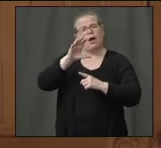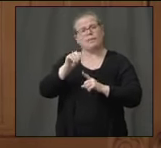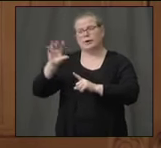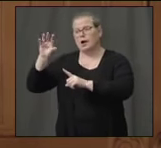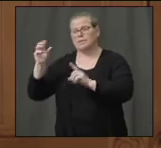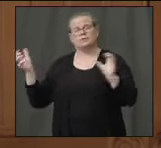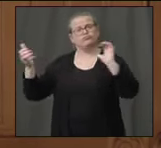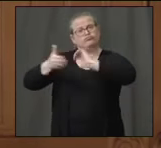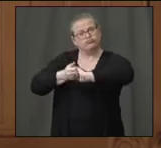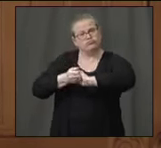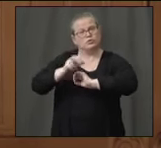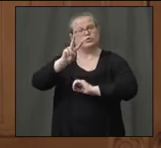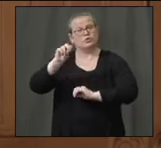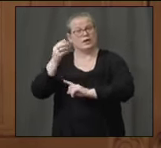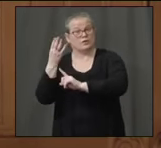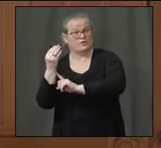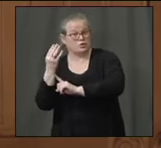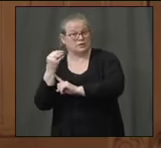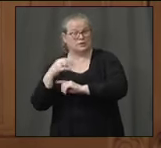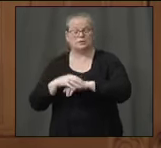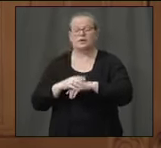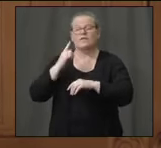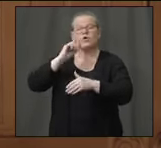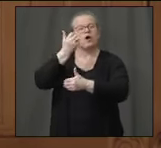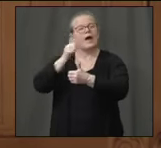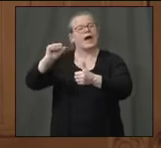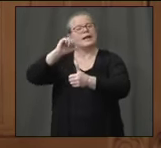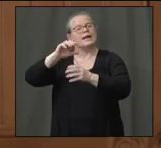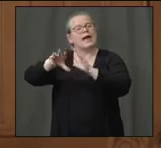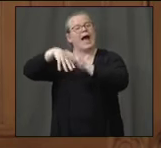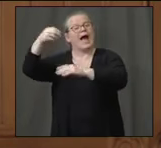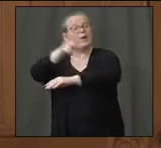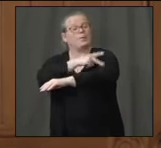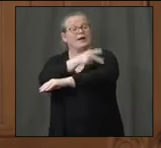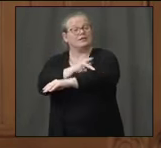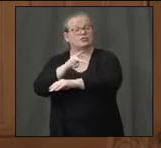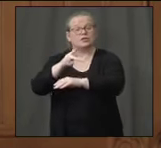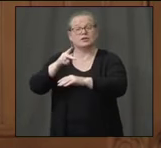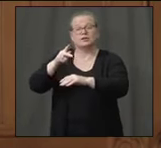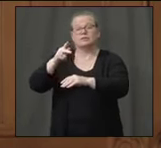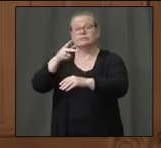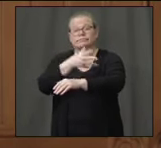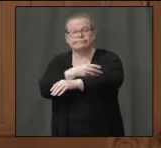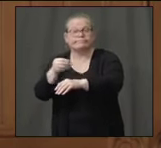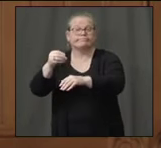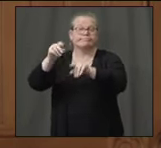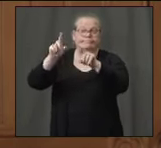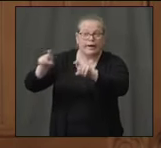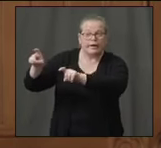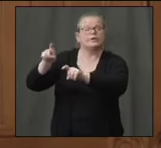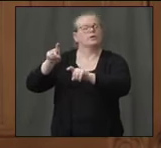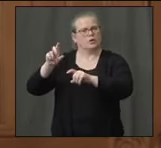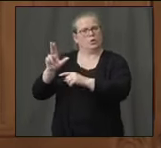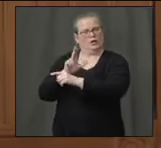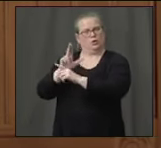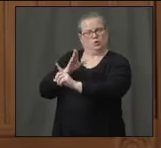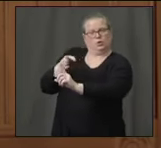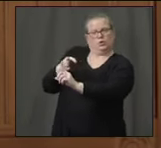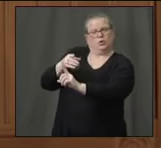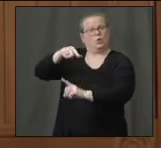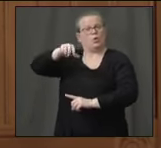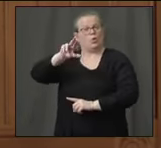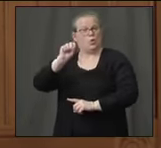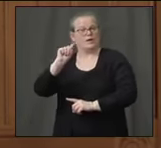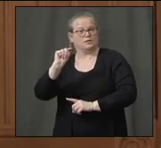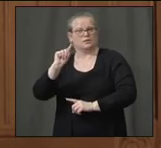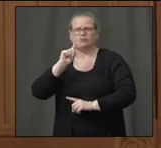serves as our partner in all of our outpatient facilities across Connecticut. And it's been a very strong partnership that's really